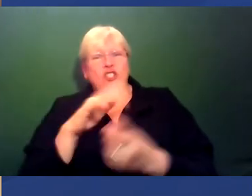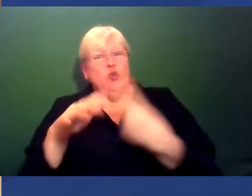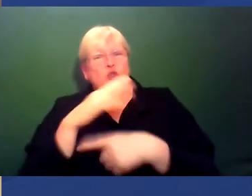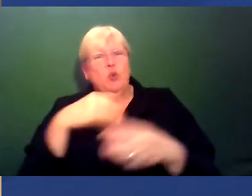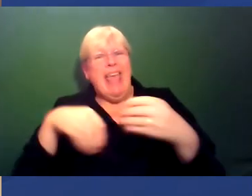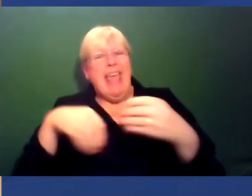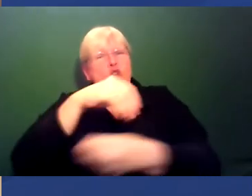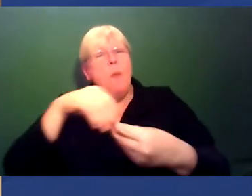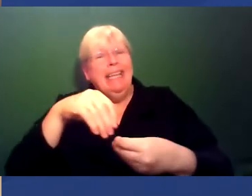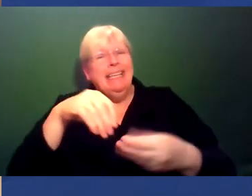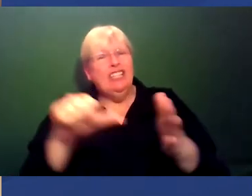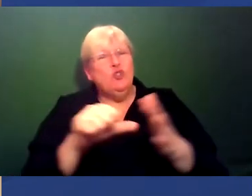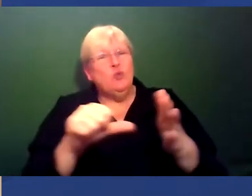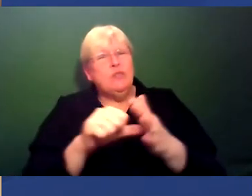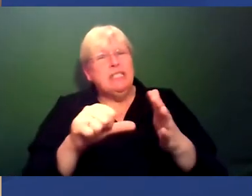of course.